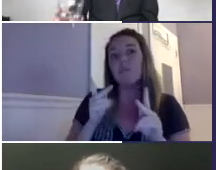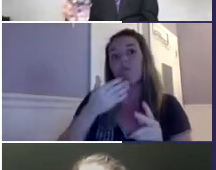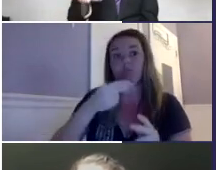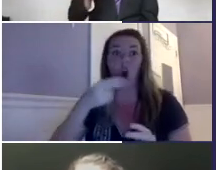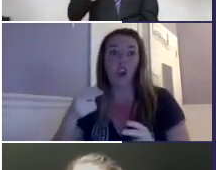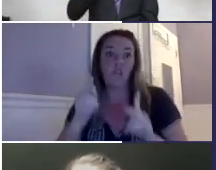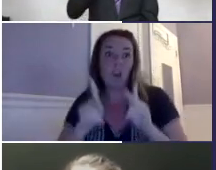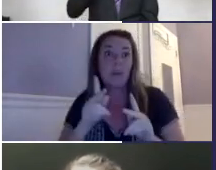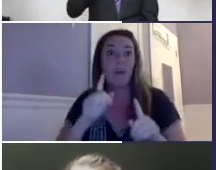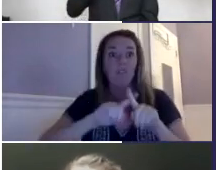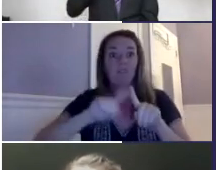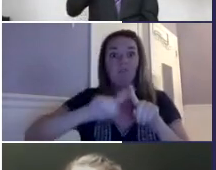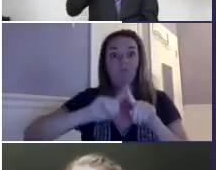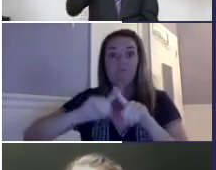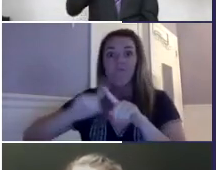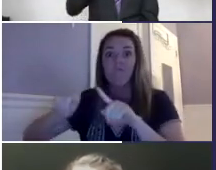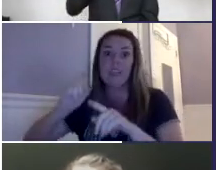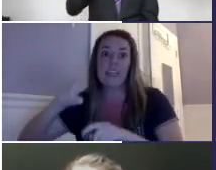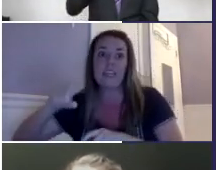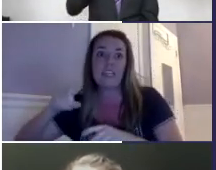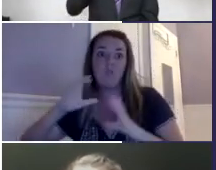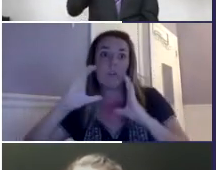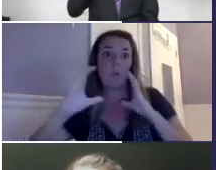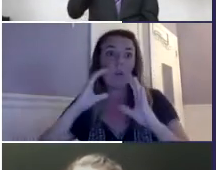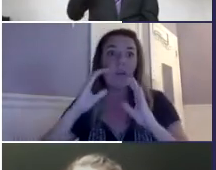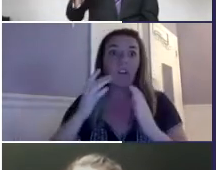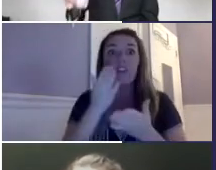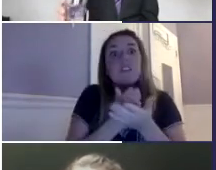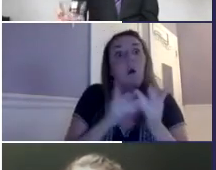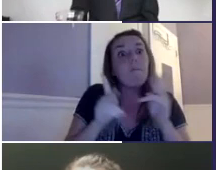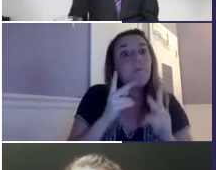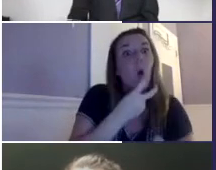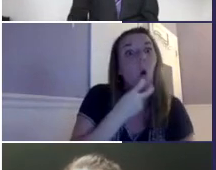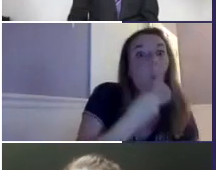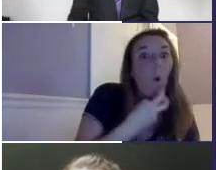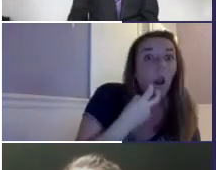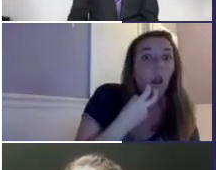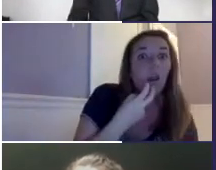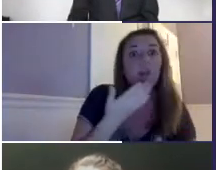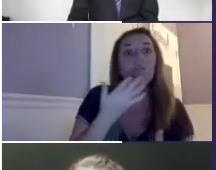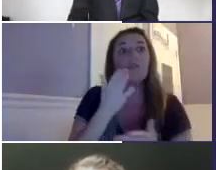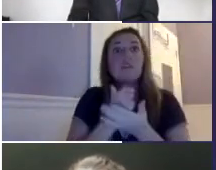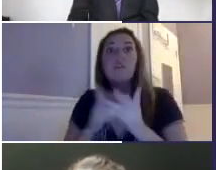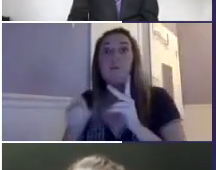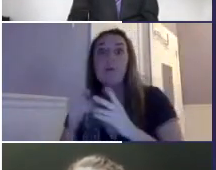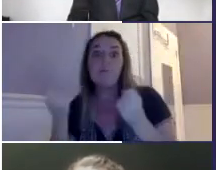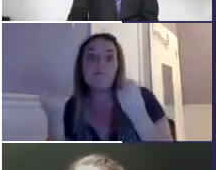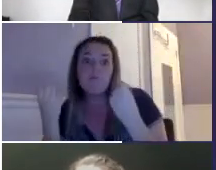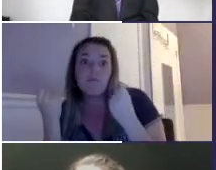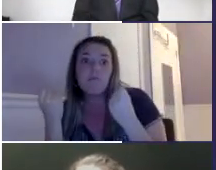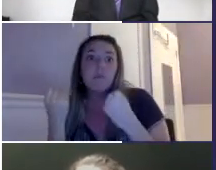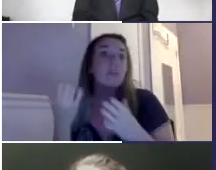you because all deaf people and all hard of hearing people have various different communication needs. Some people are oral,